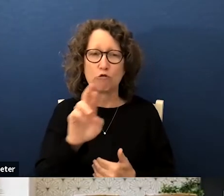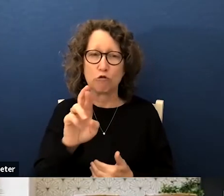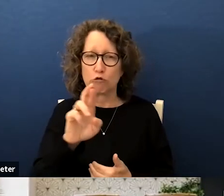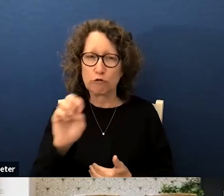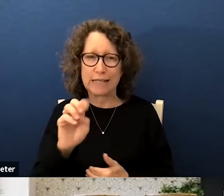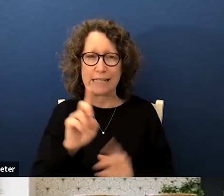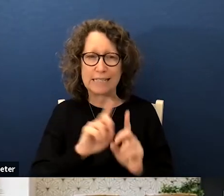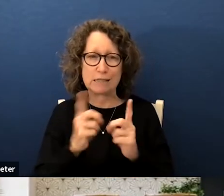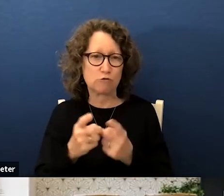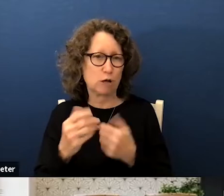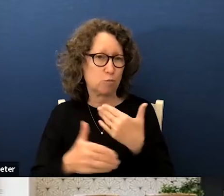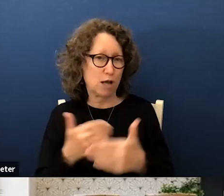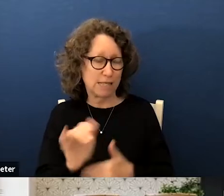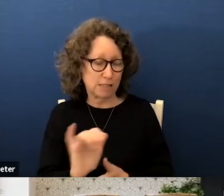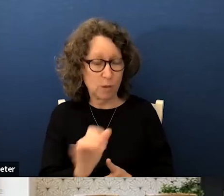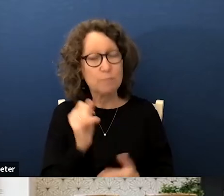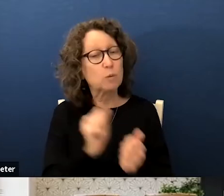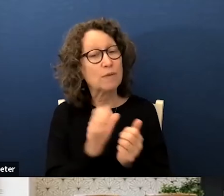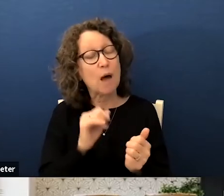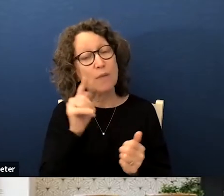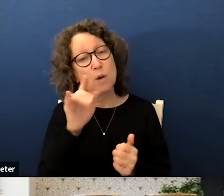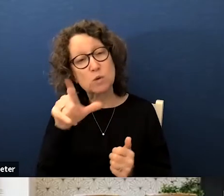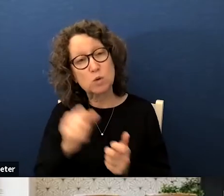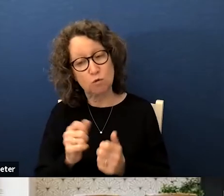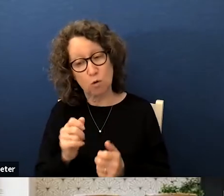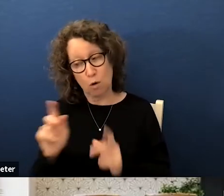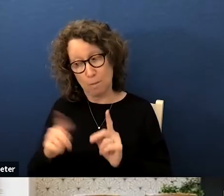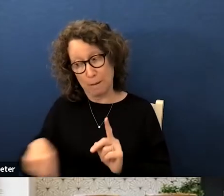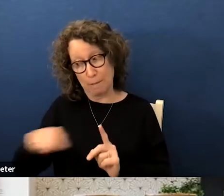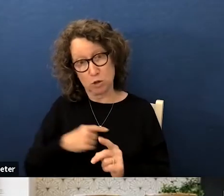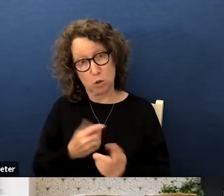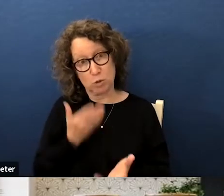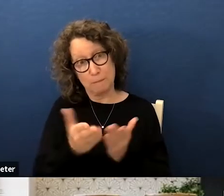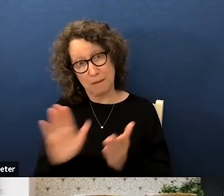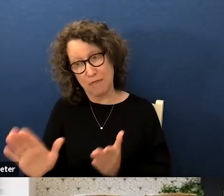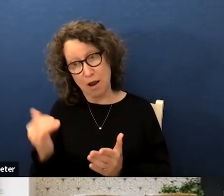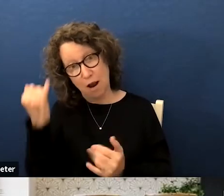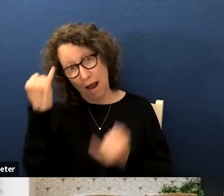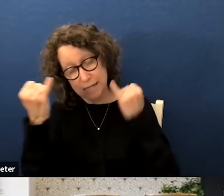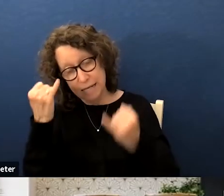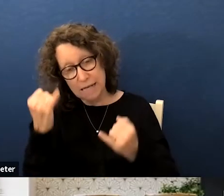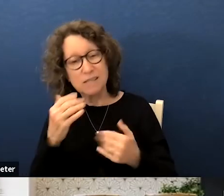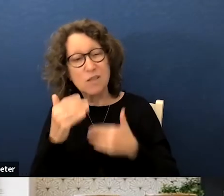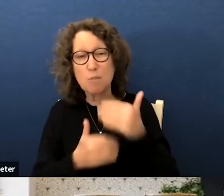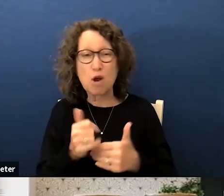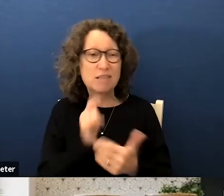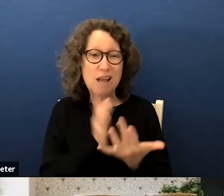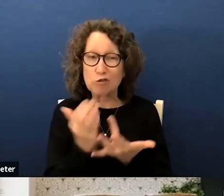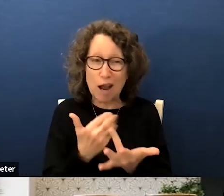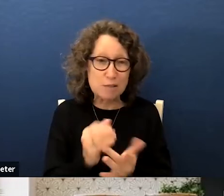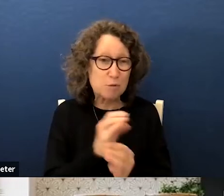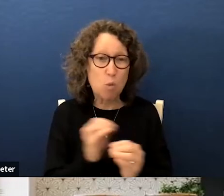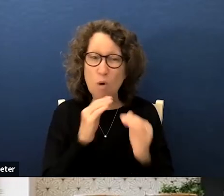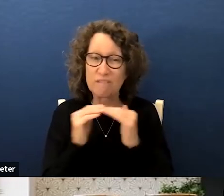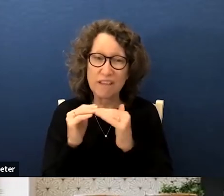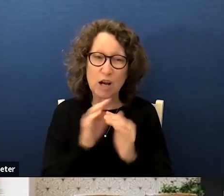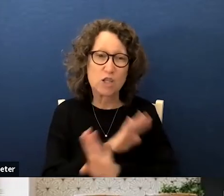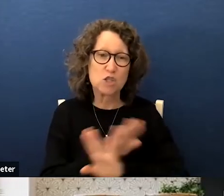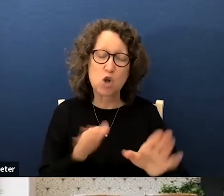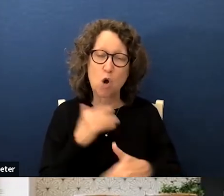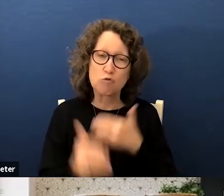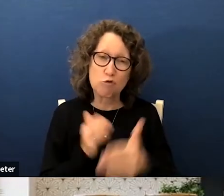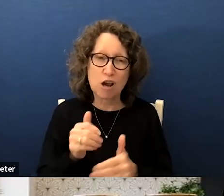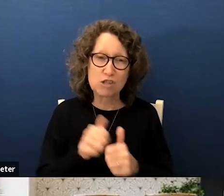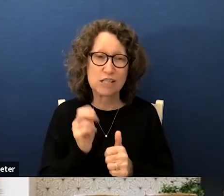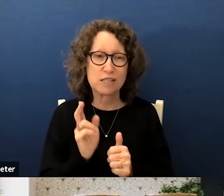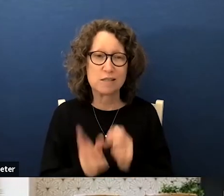process as well without the tools for the public to submit their own maps the process is neither transparent nor fair please do not rush this